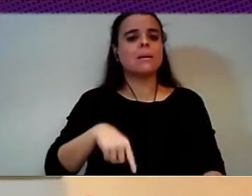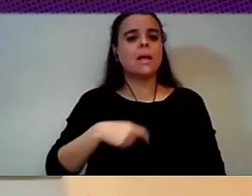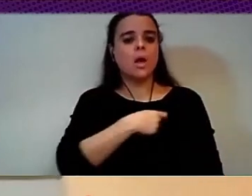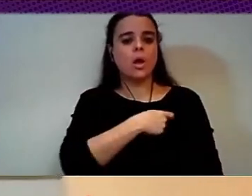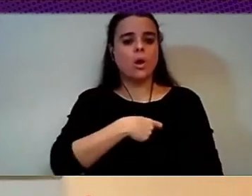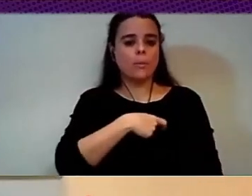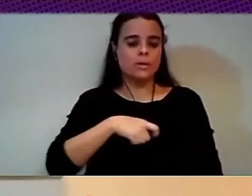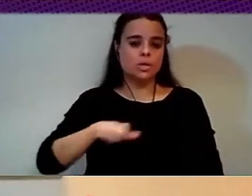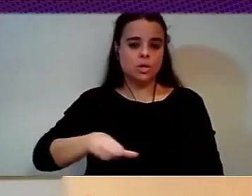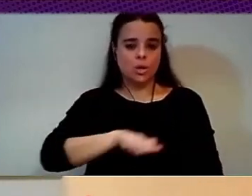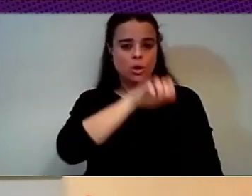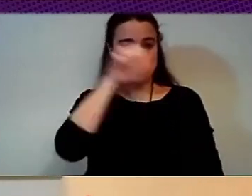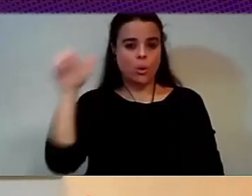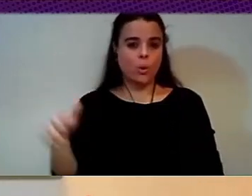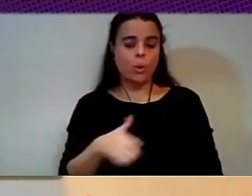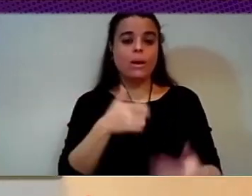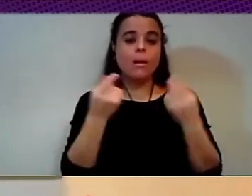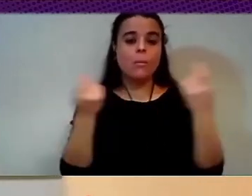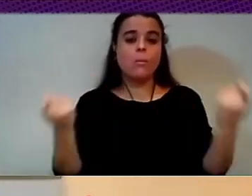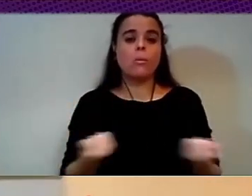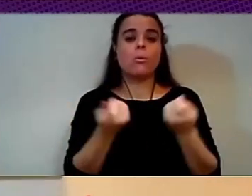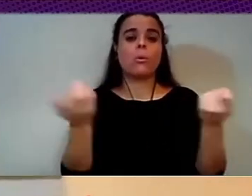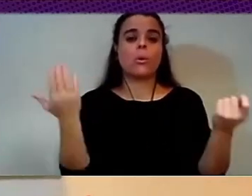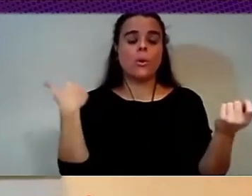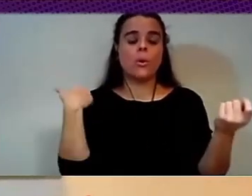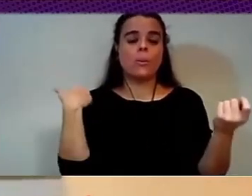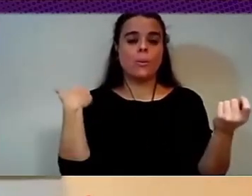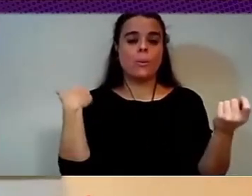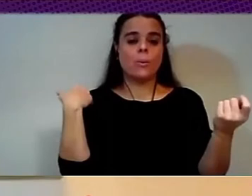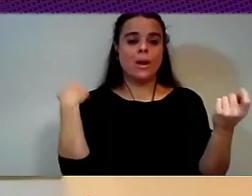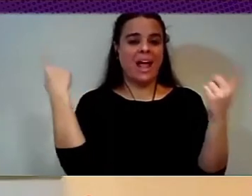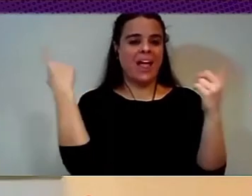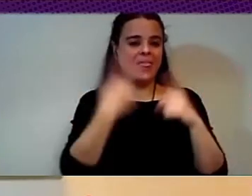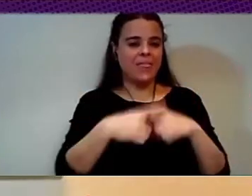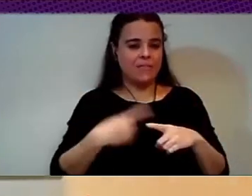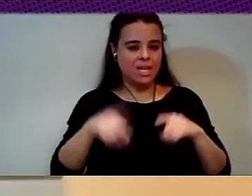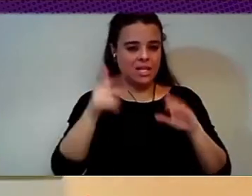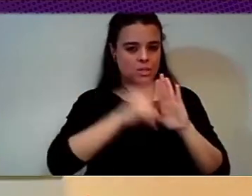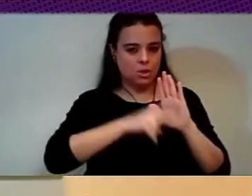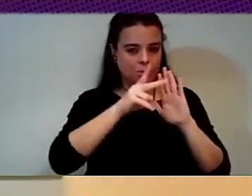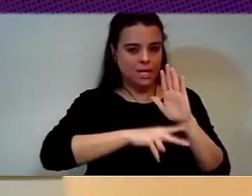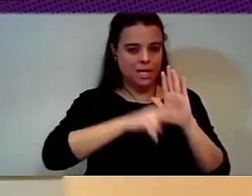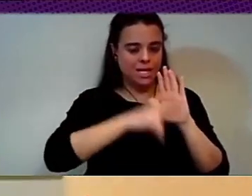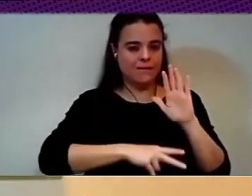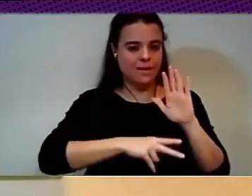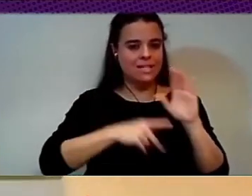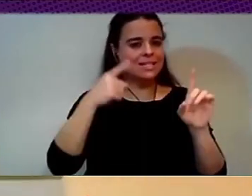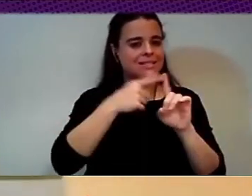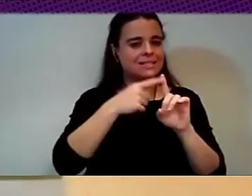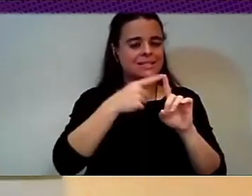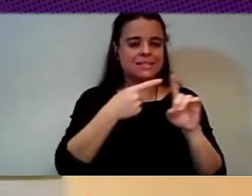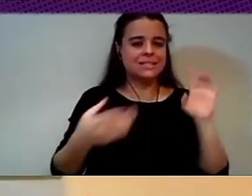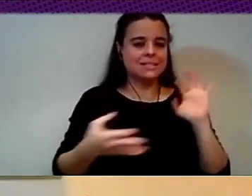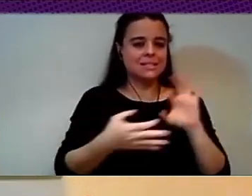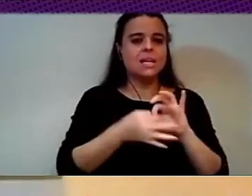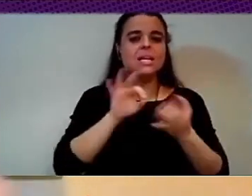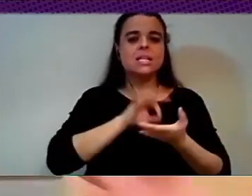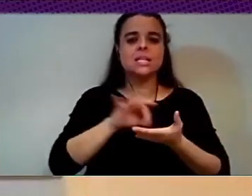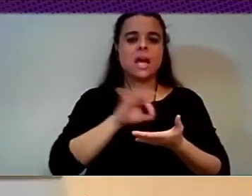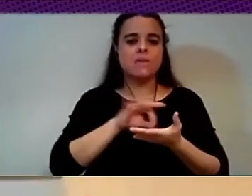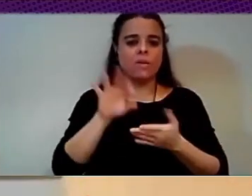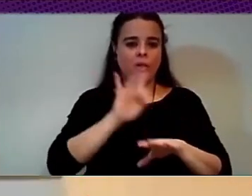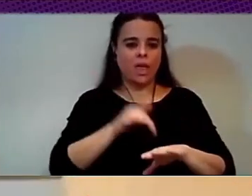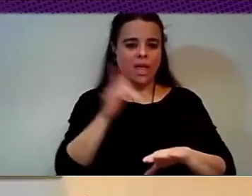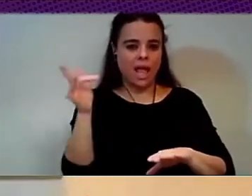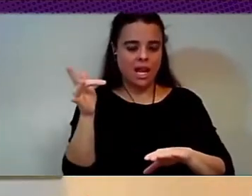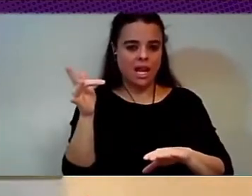the Digital Market Act, the Digital Service Act, and then there is going to be the Data Act early next year. So we will have a